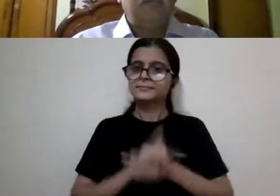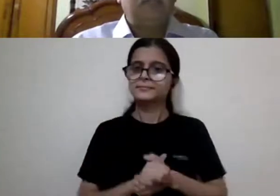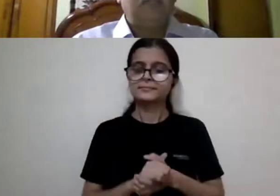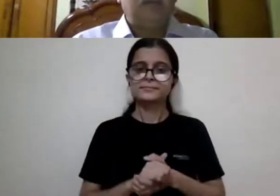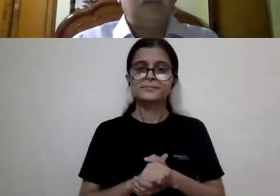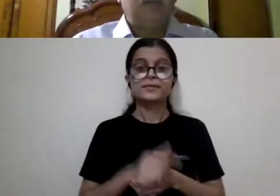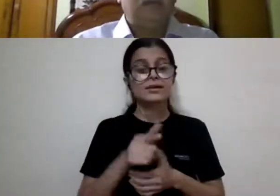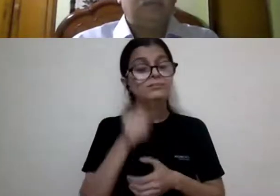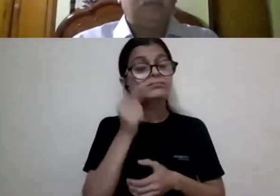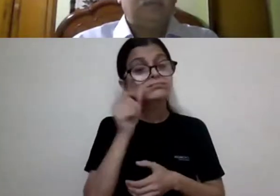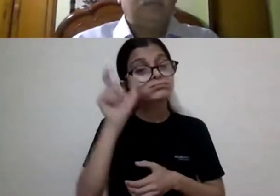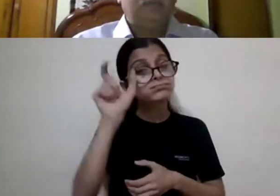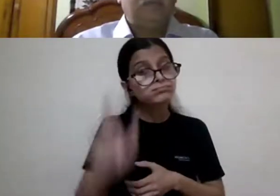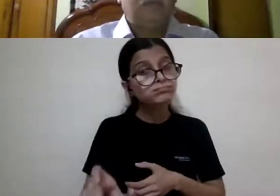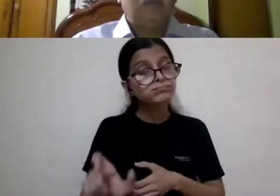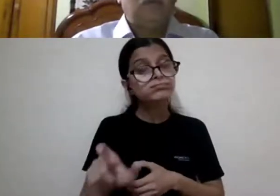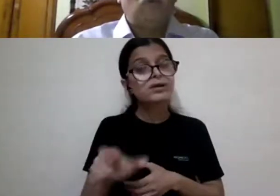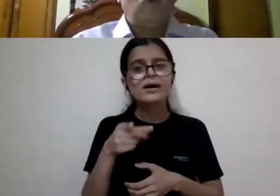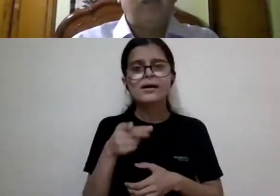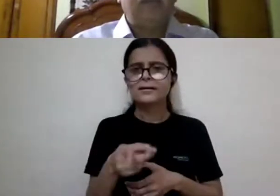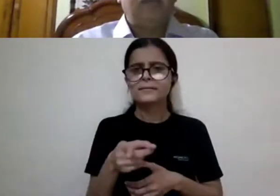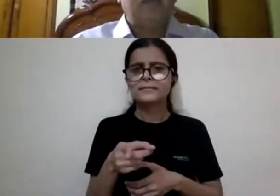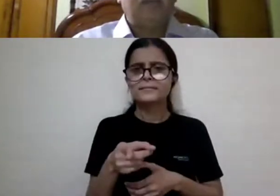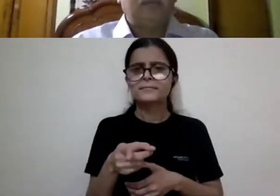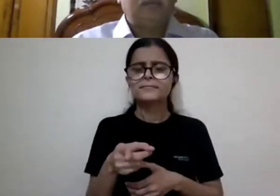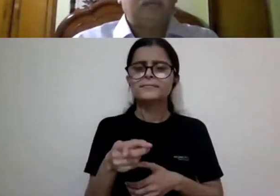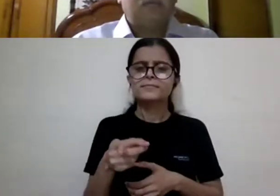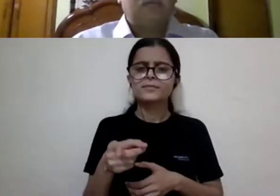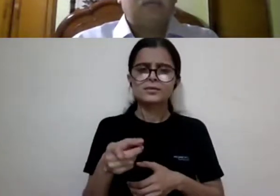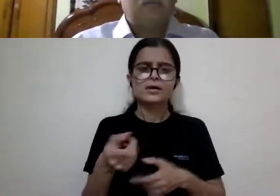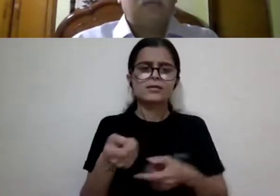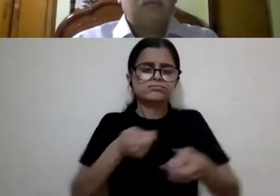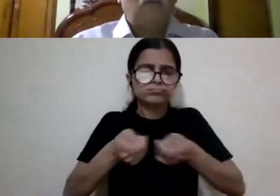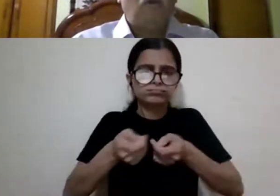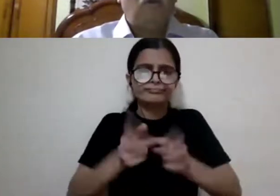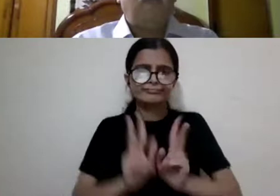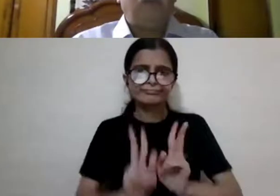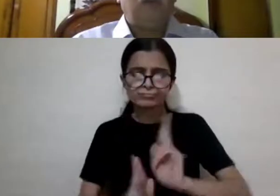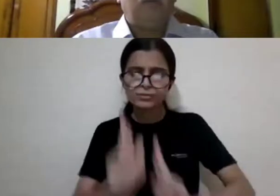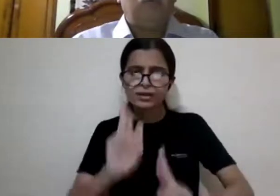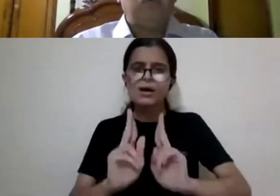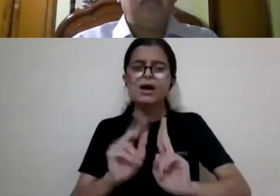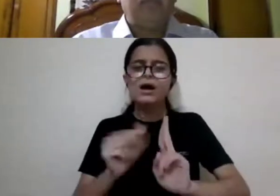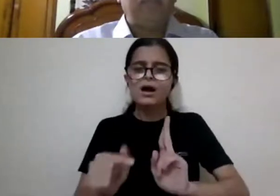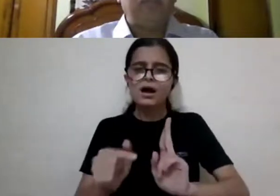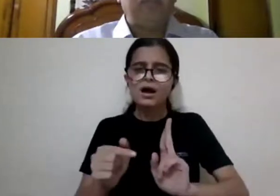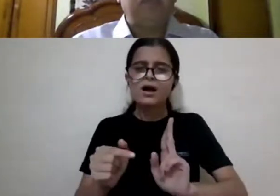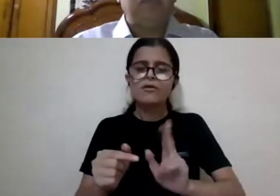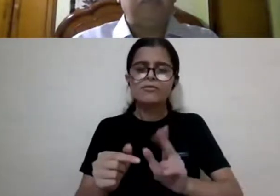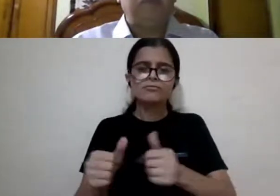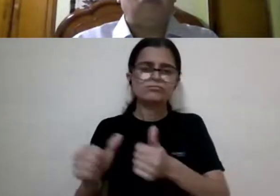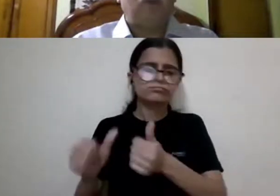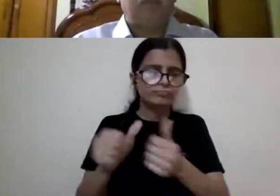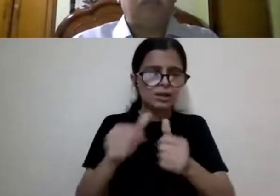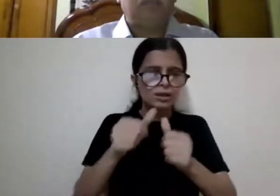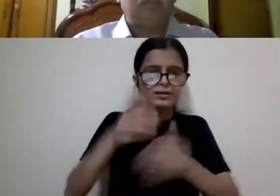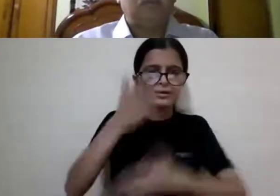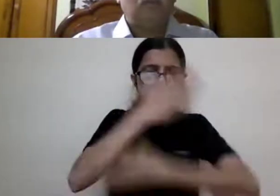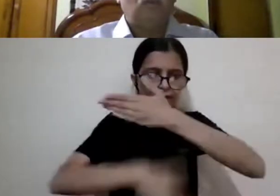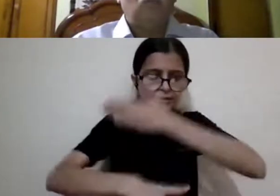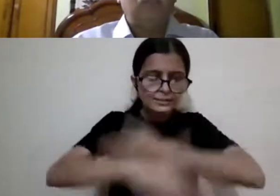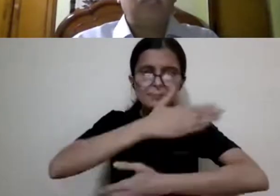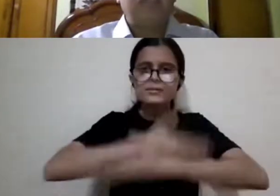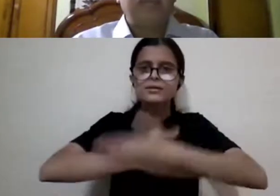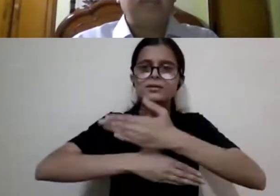He is the co-editor of Reclaiming Disabled Bodies,